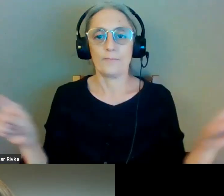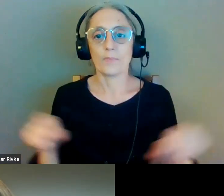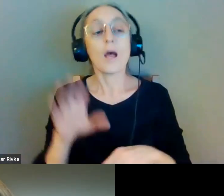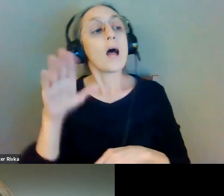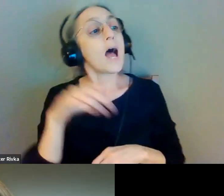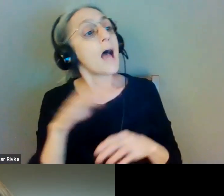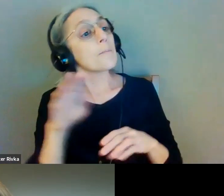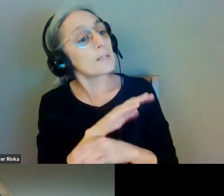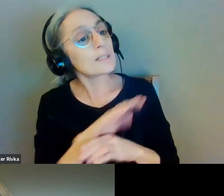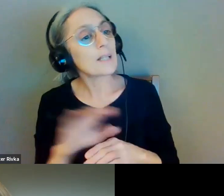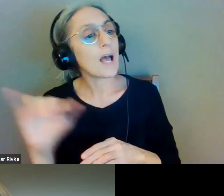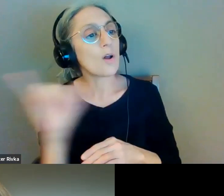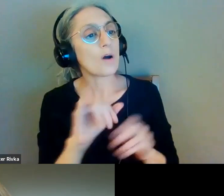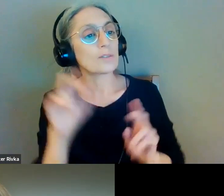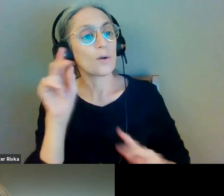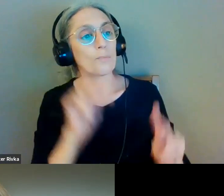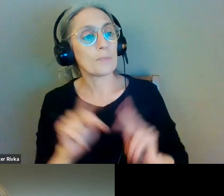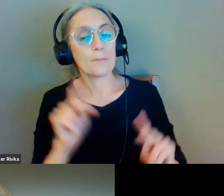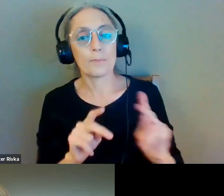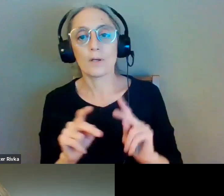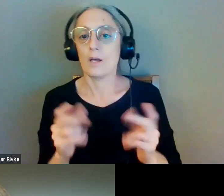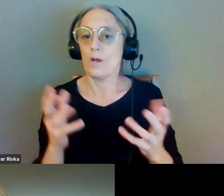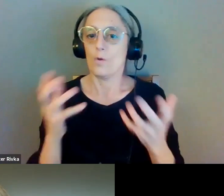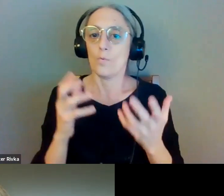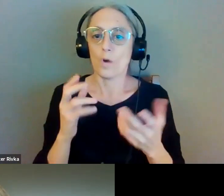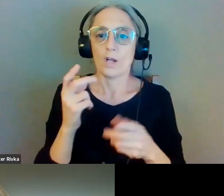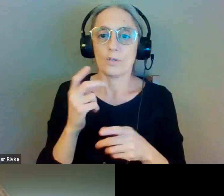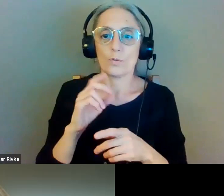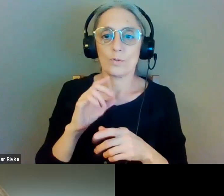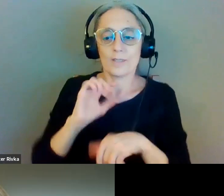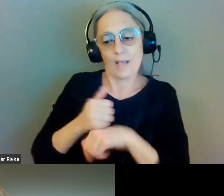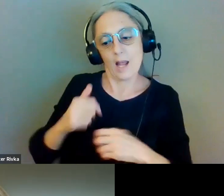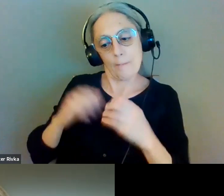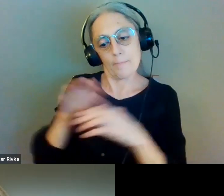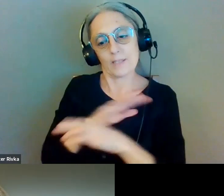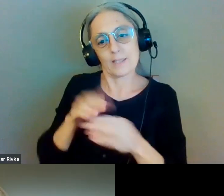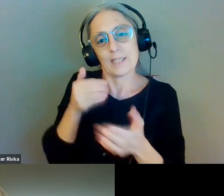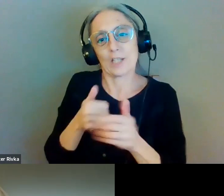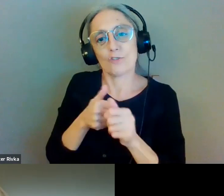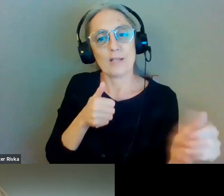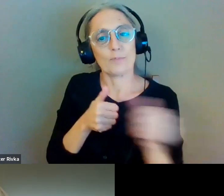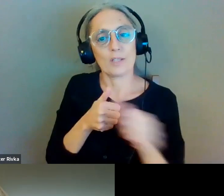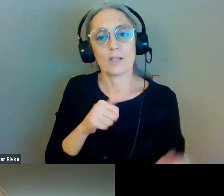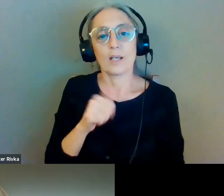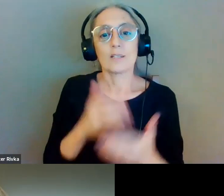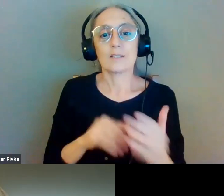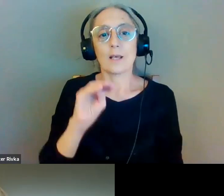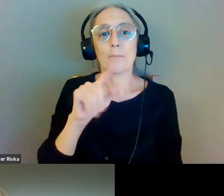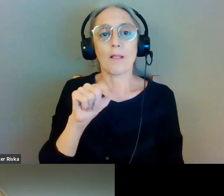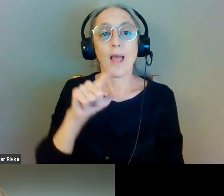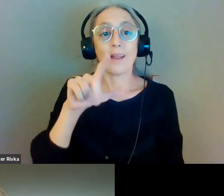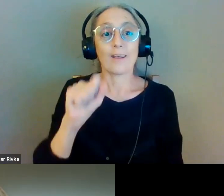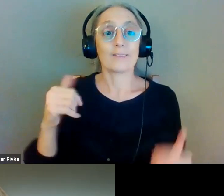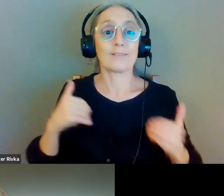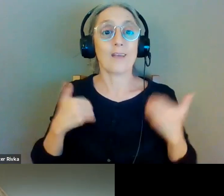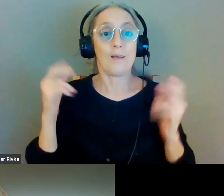also people seem to want to locate where there's transportation um millennials some millennials who can drive don't don't want to